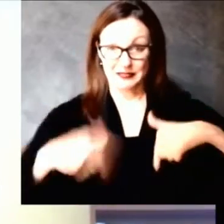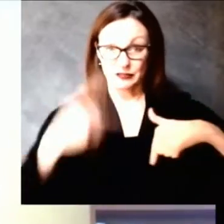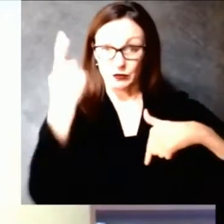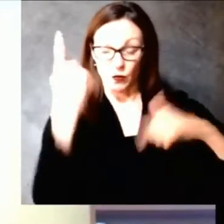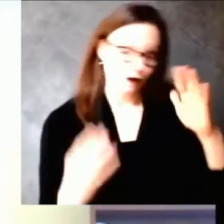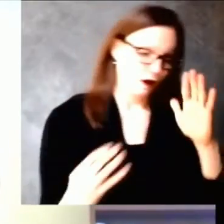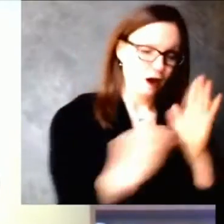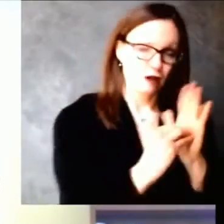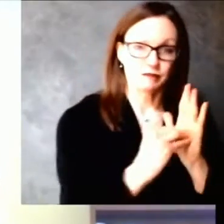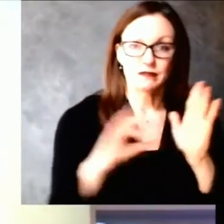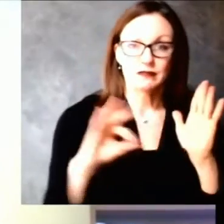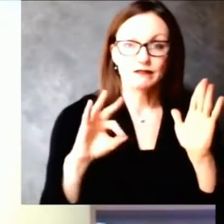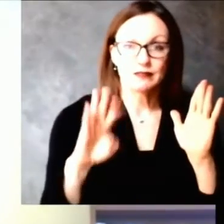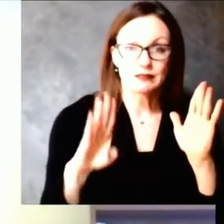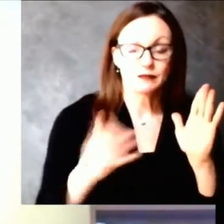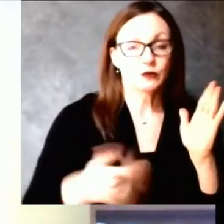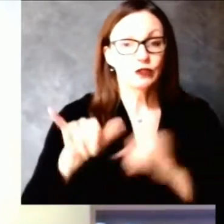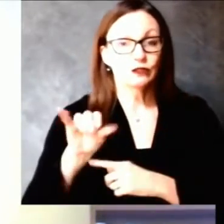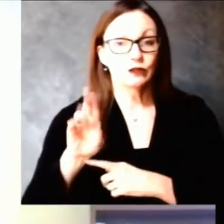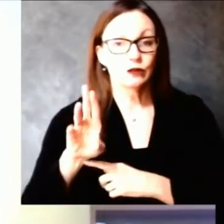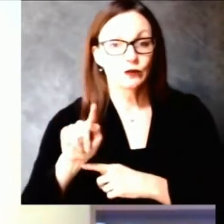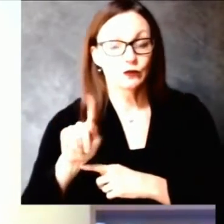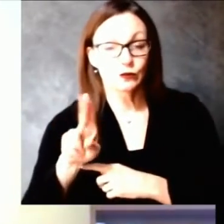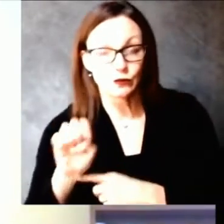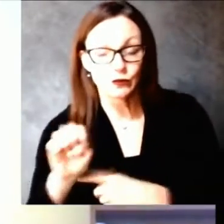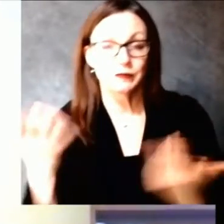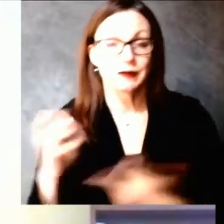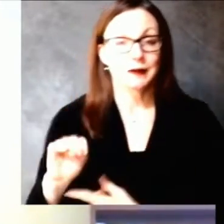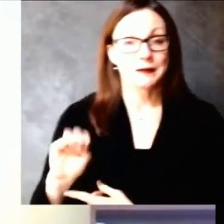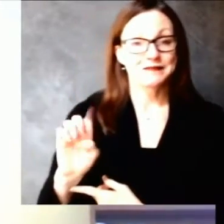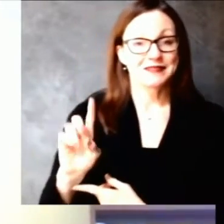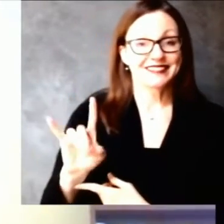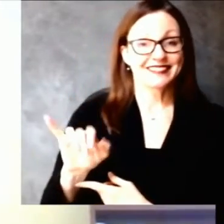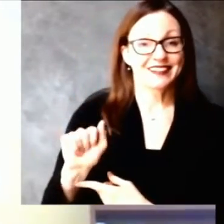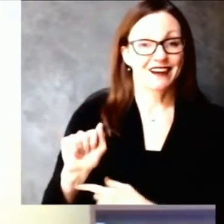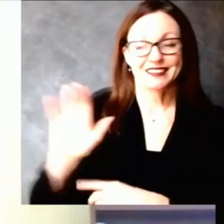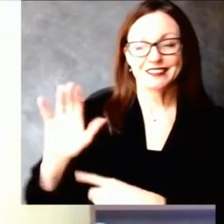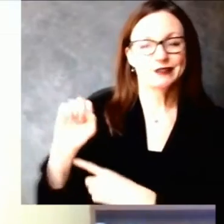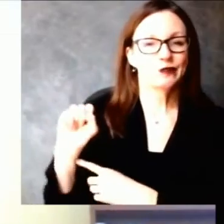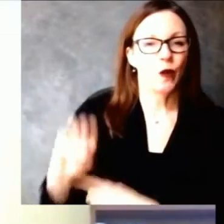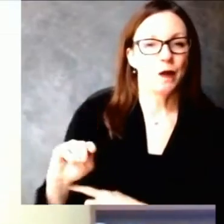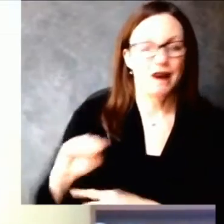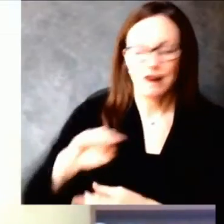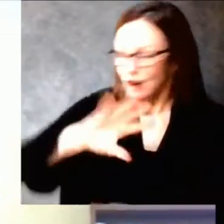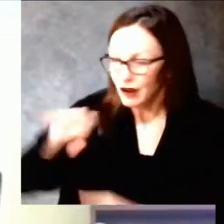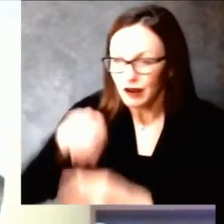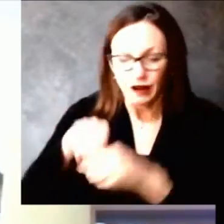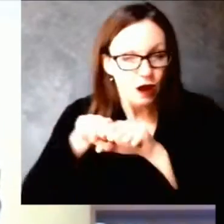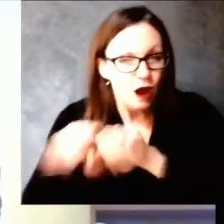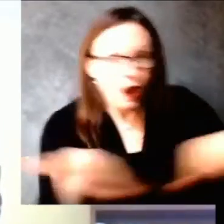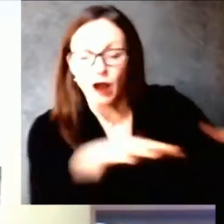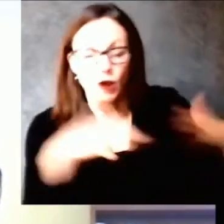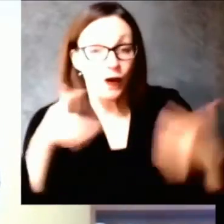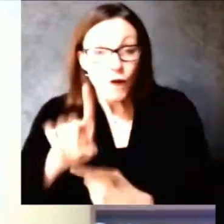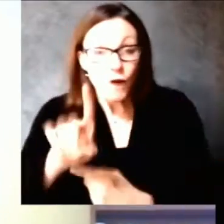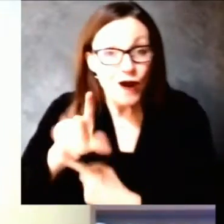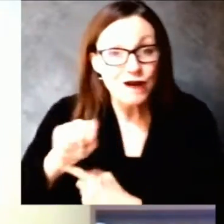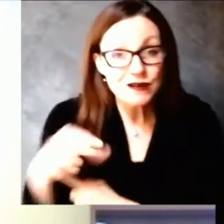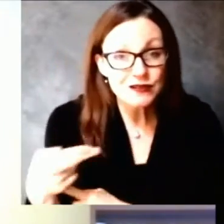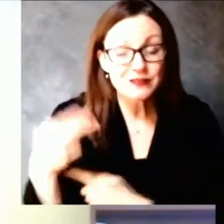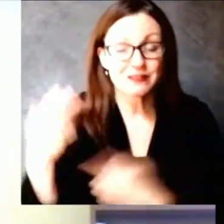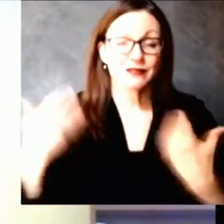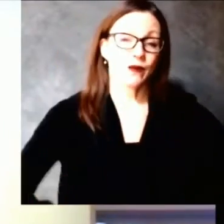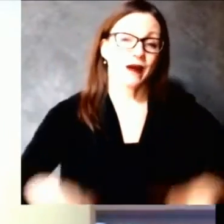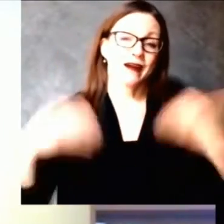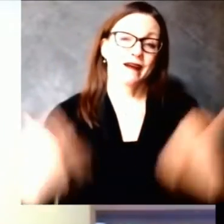You know, while I've had the honor of being one of the faces in front of the camera, these briefings would not happen without the